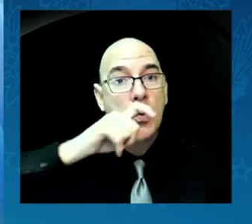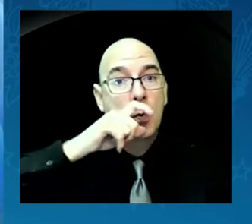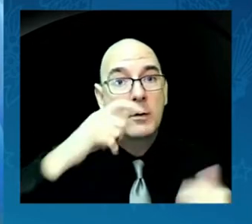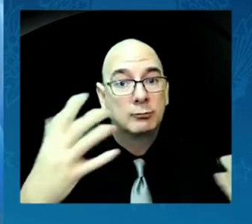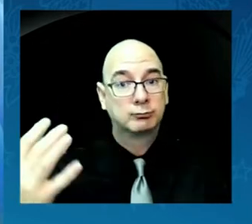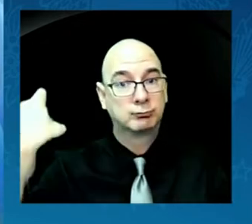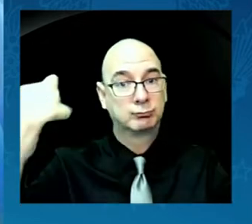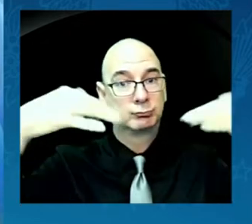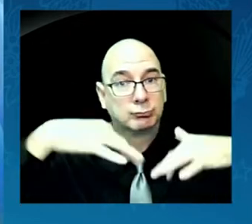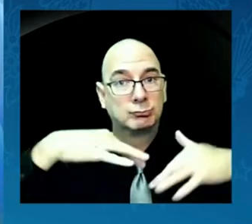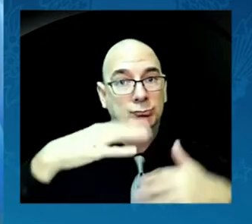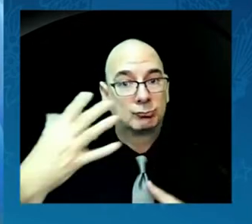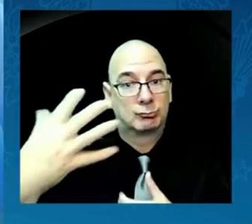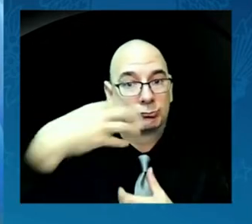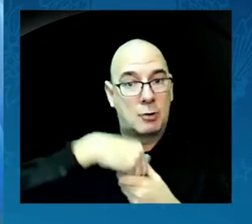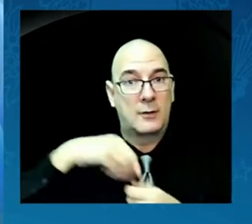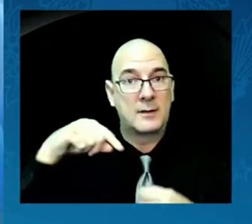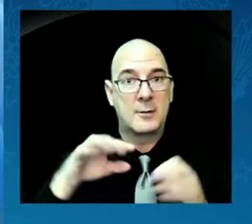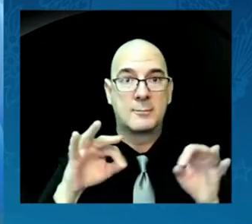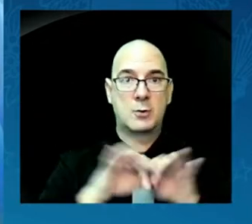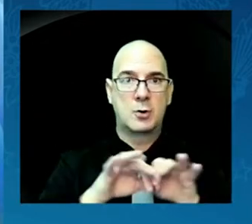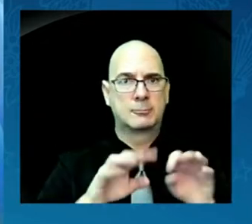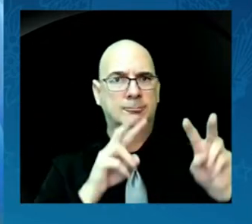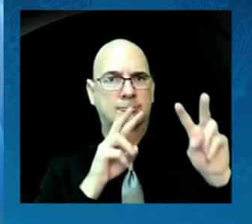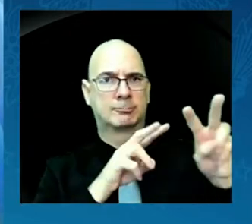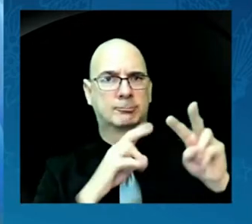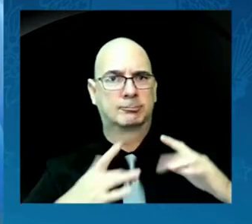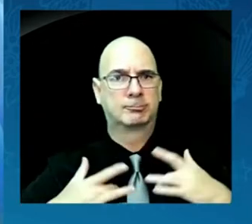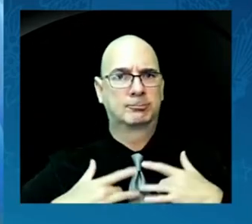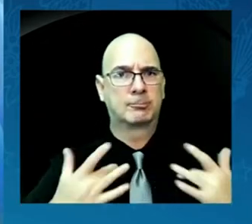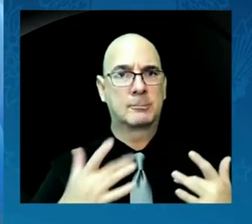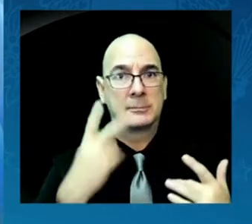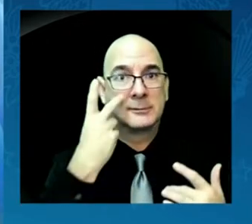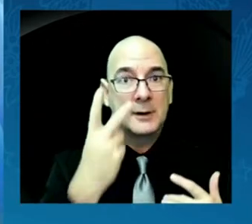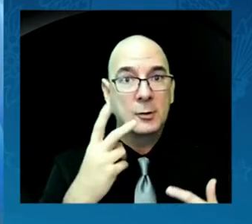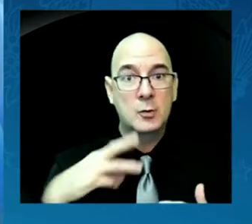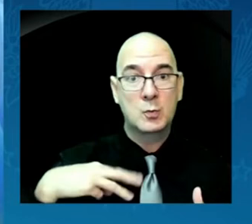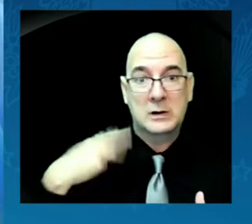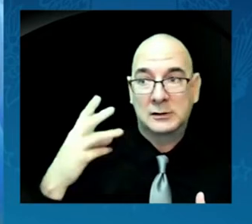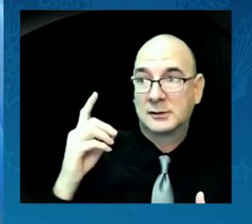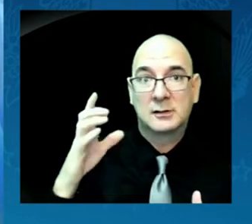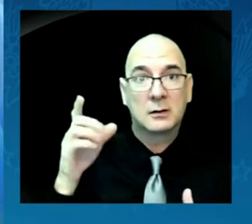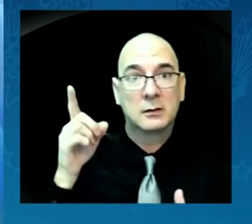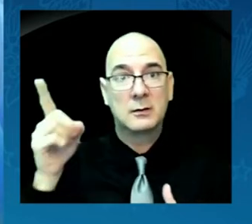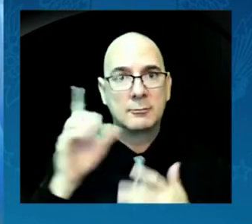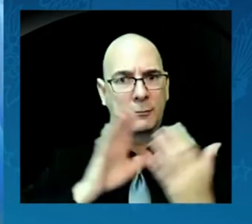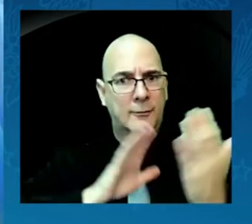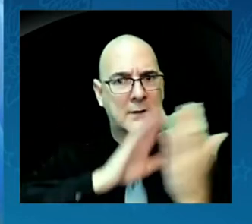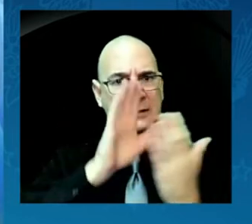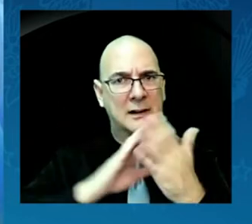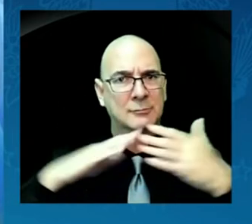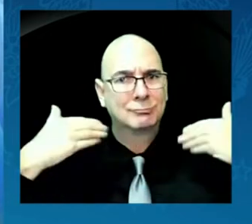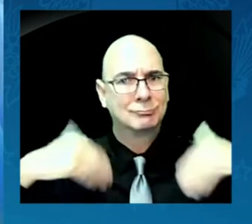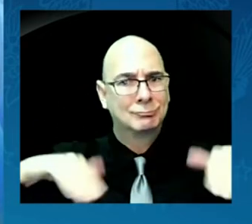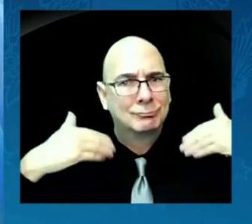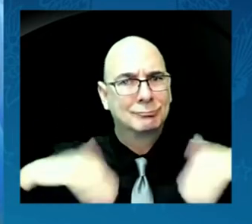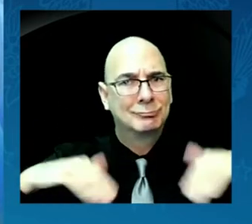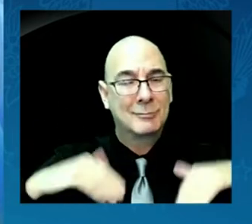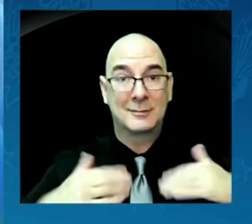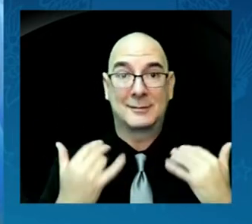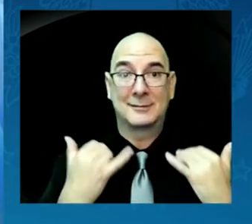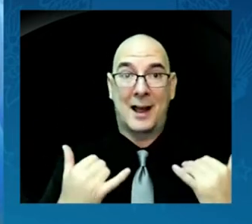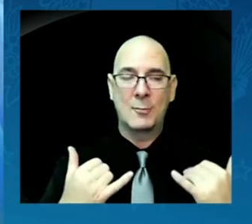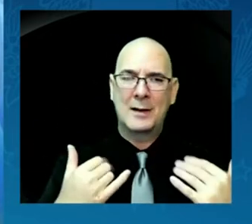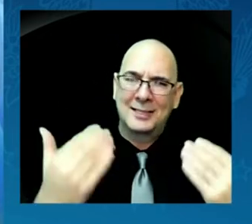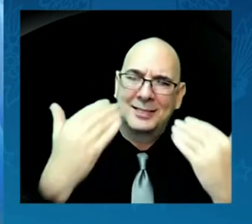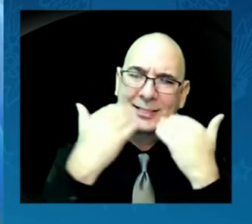seeing you all next year in Washington, D.C. in person. And until then, I thank you for all the work that you have been doing